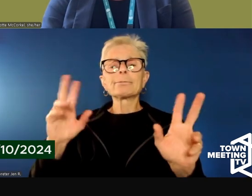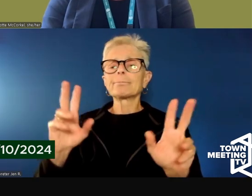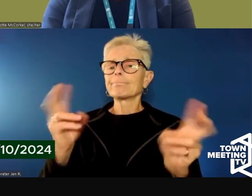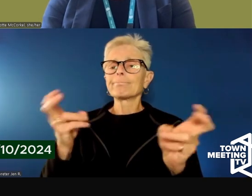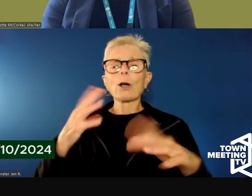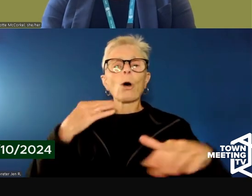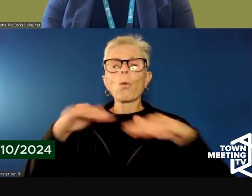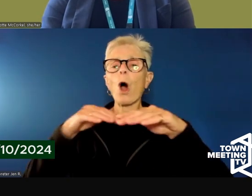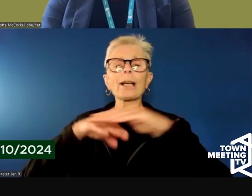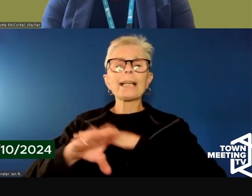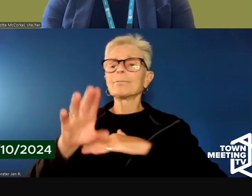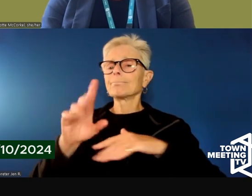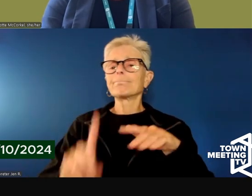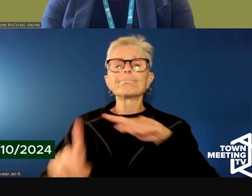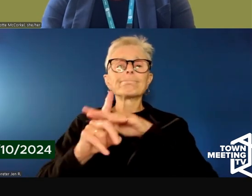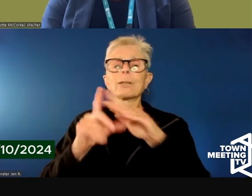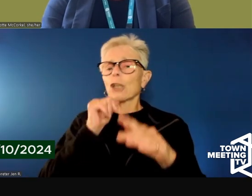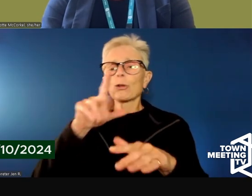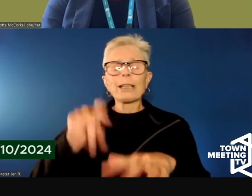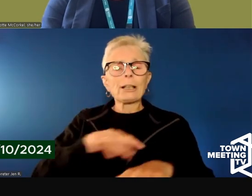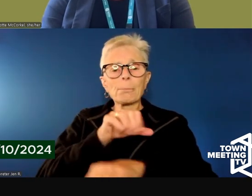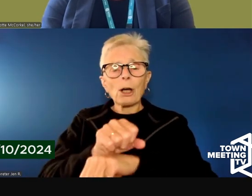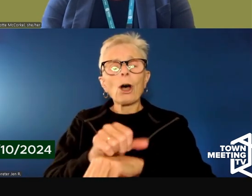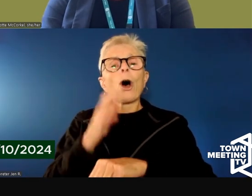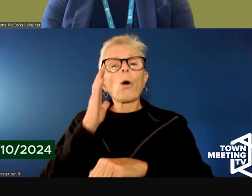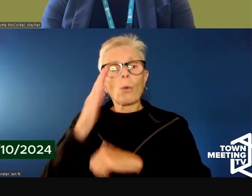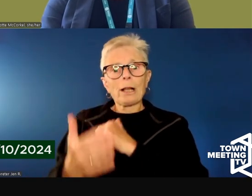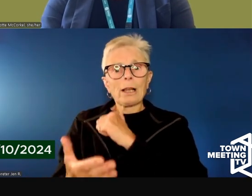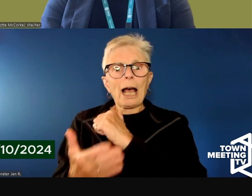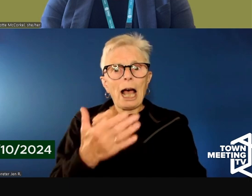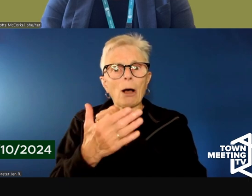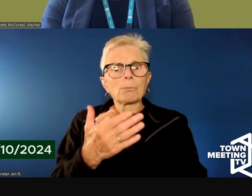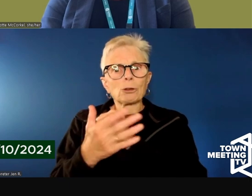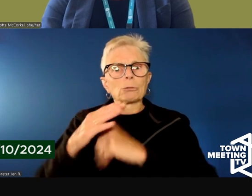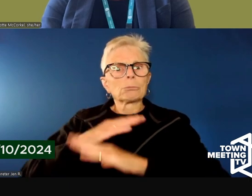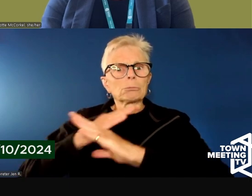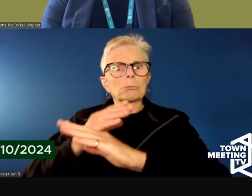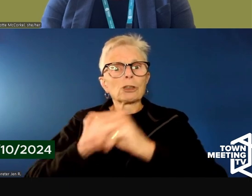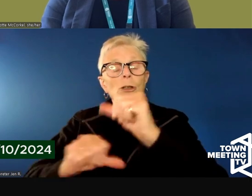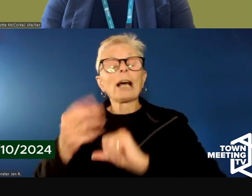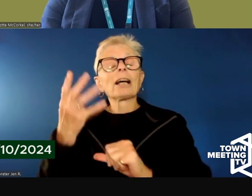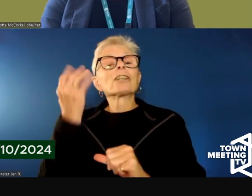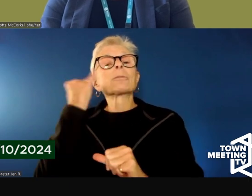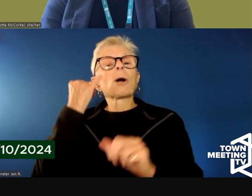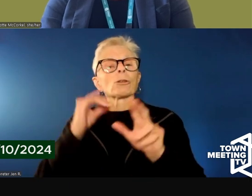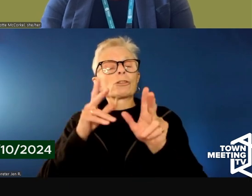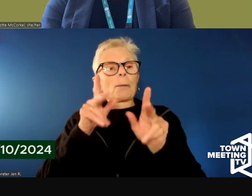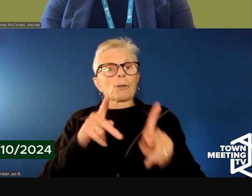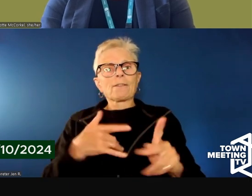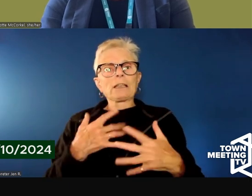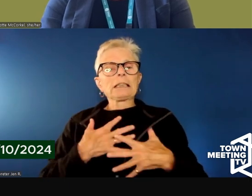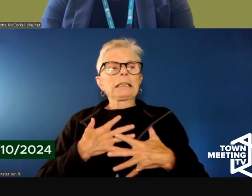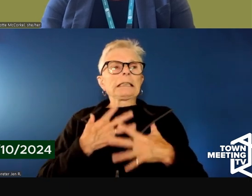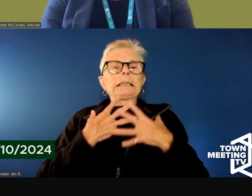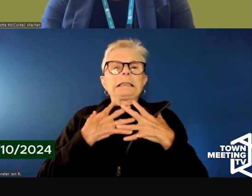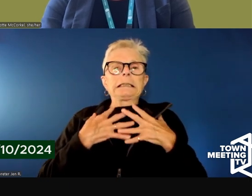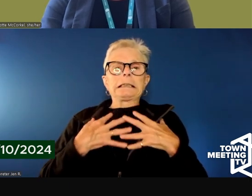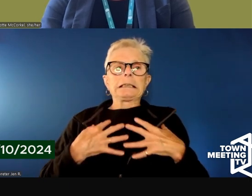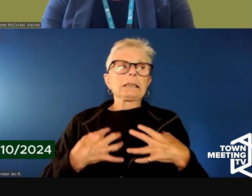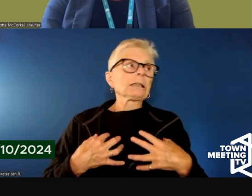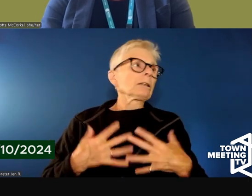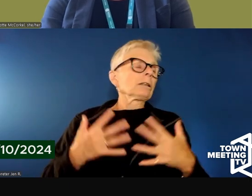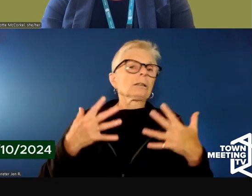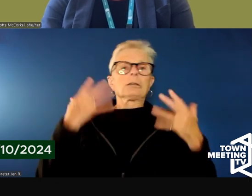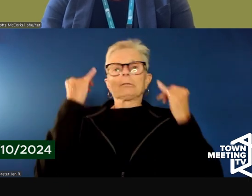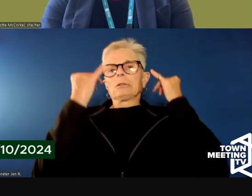assisting suicide prevention because when the individual is feeling desperate and like they